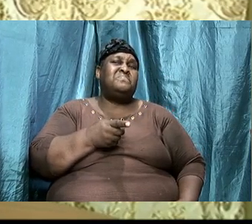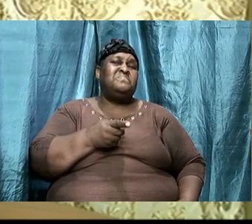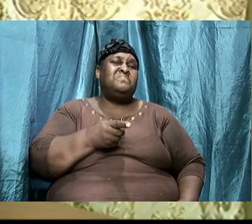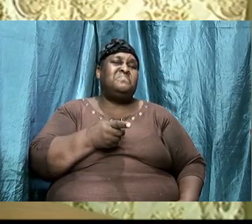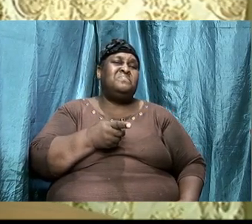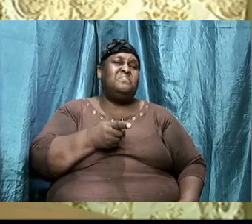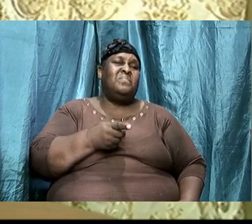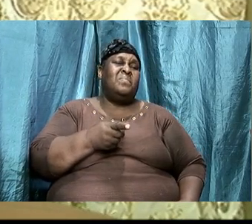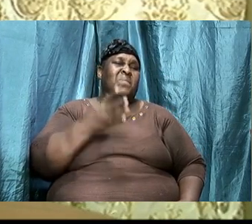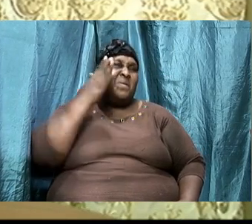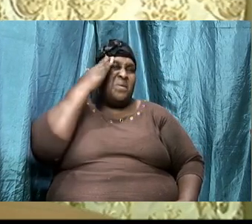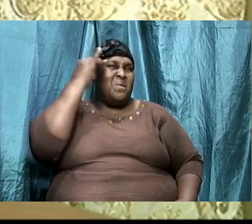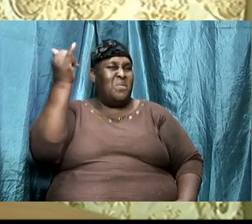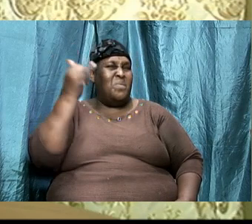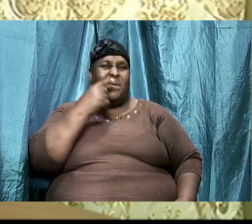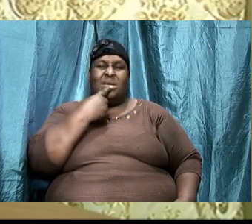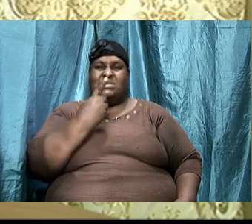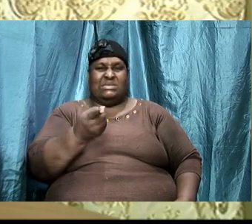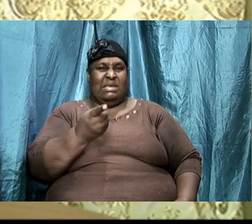And why did he say it?